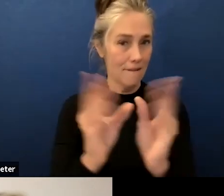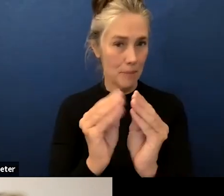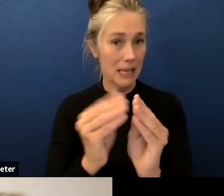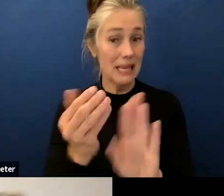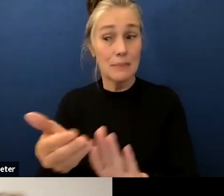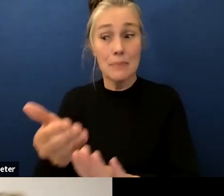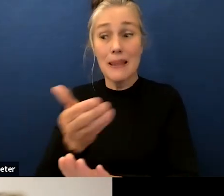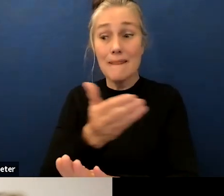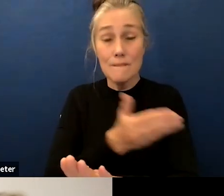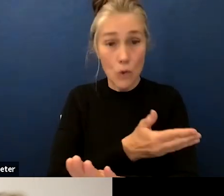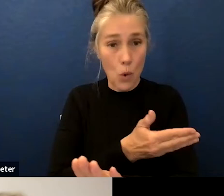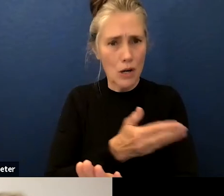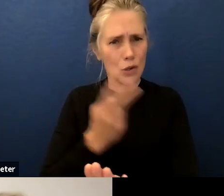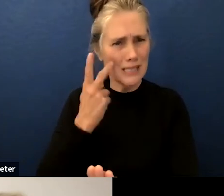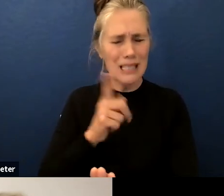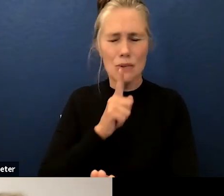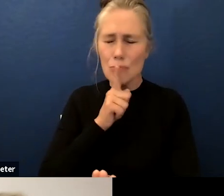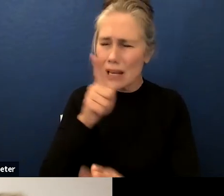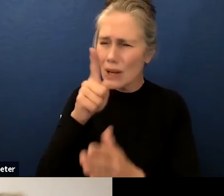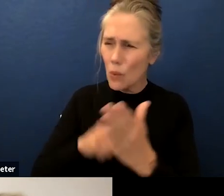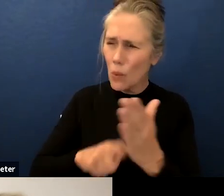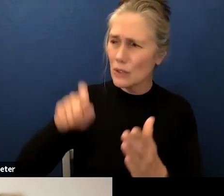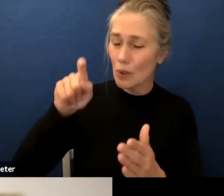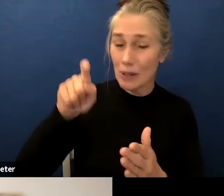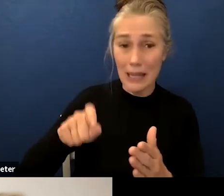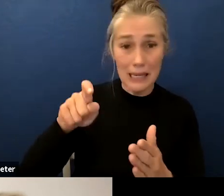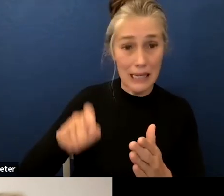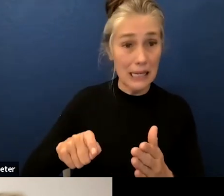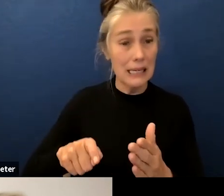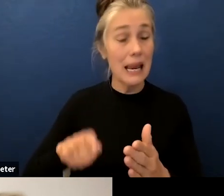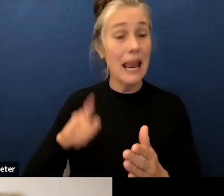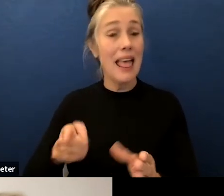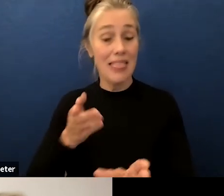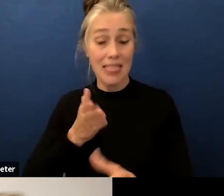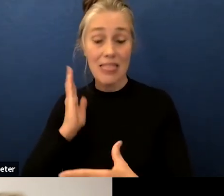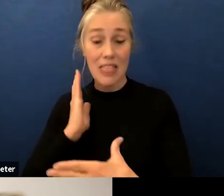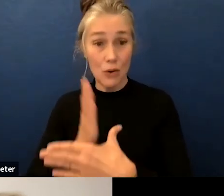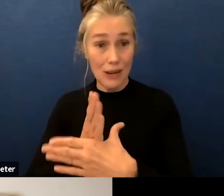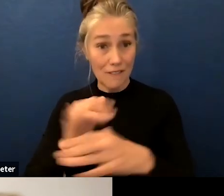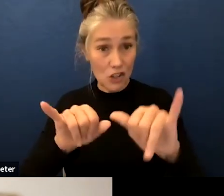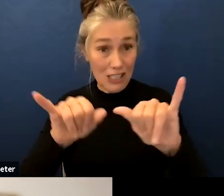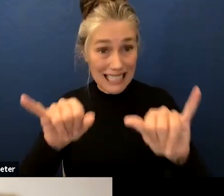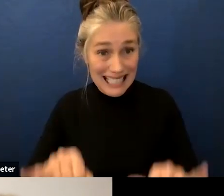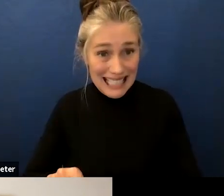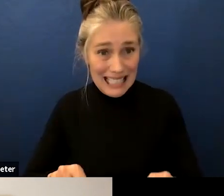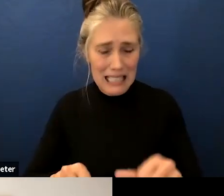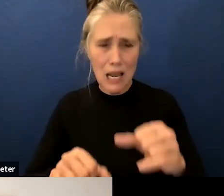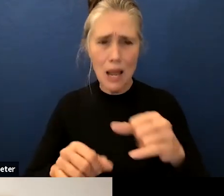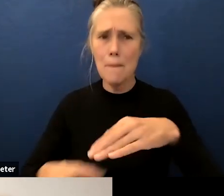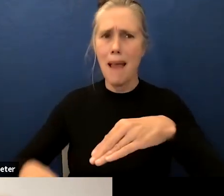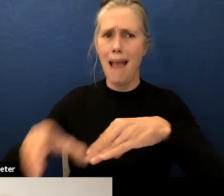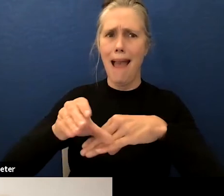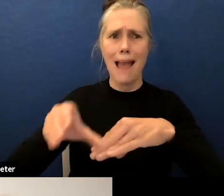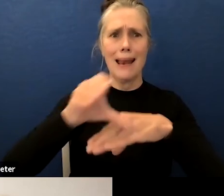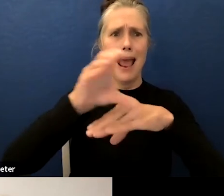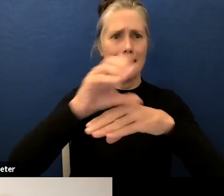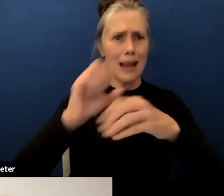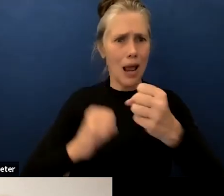general education interventions throughout the multi-tiered system of support and then again providing that professional development